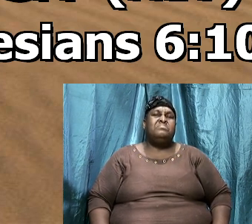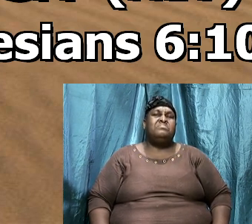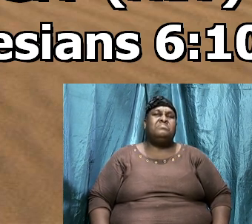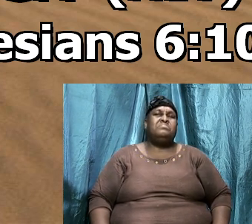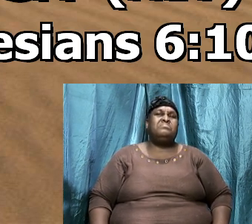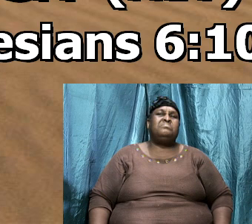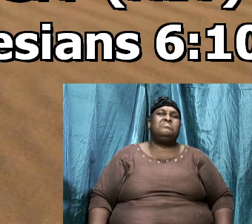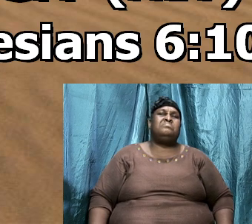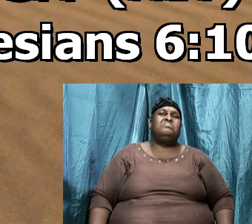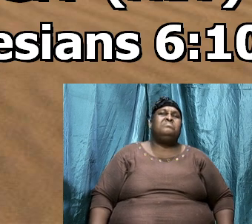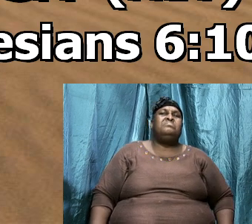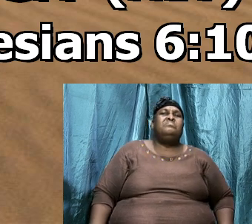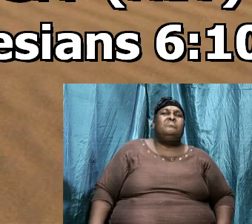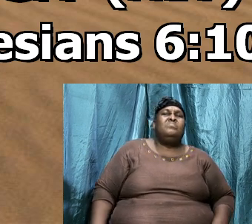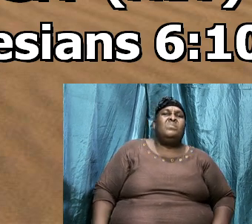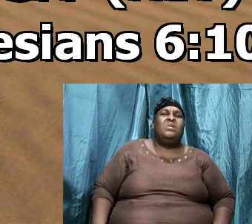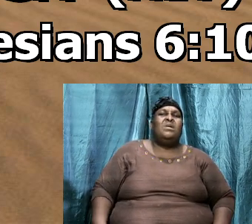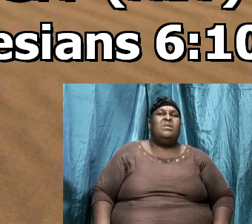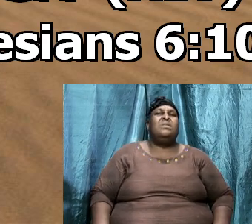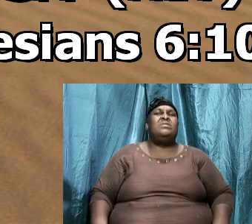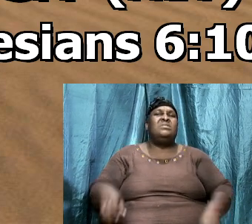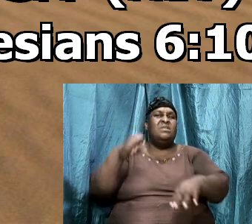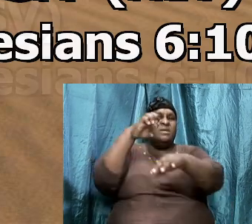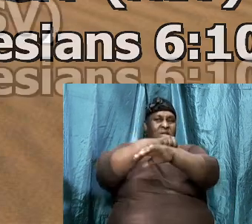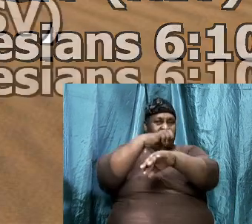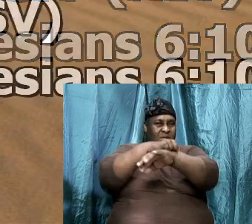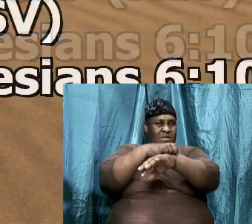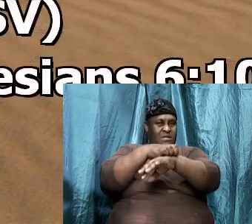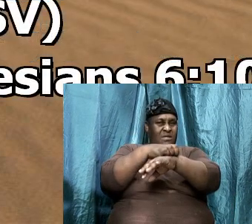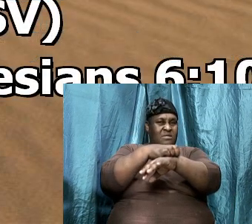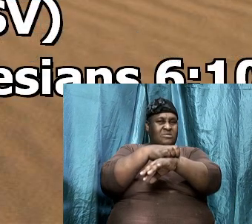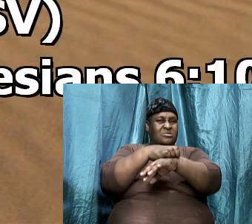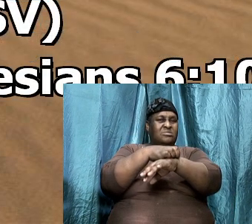And then we want to look at the English Standard Version.